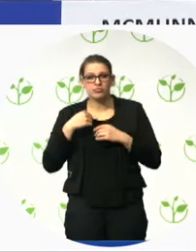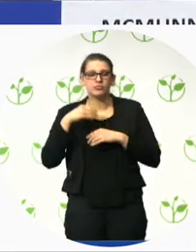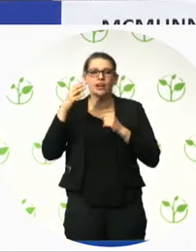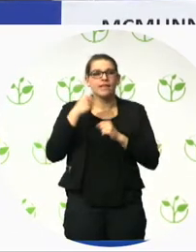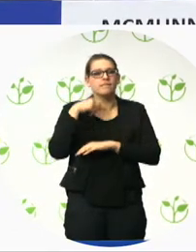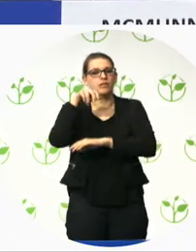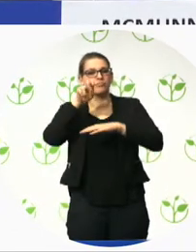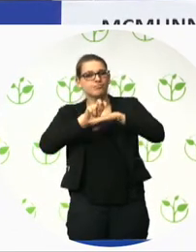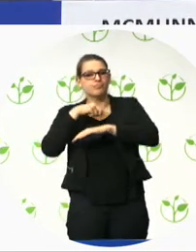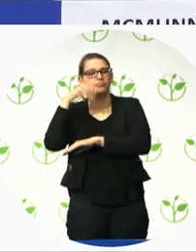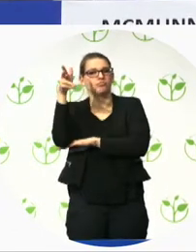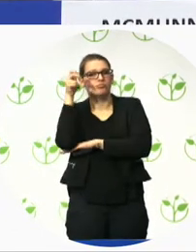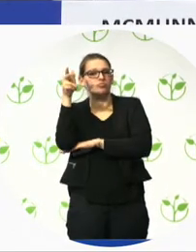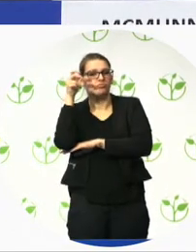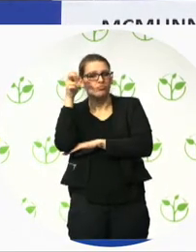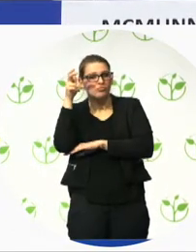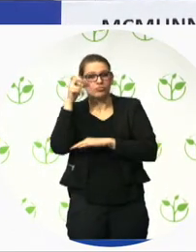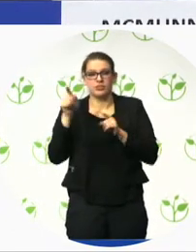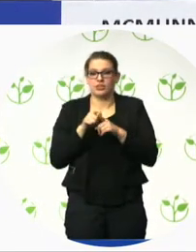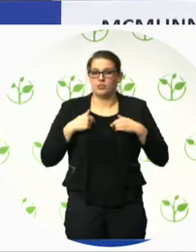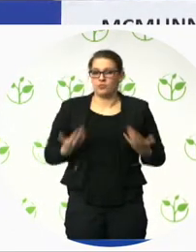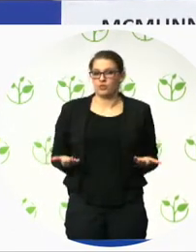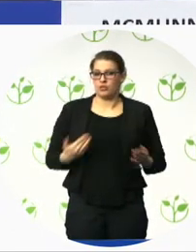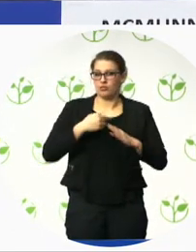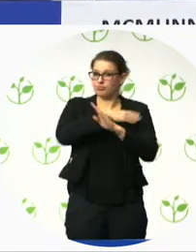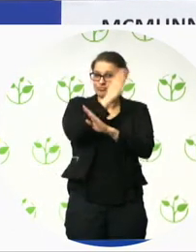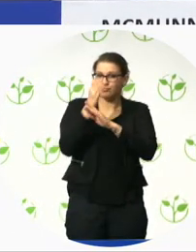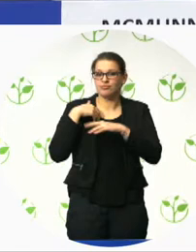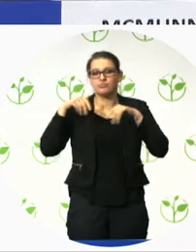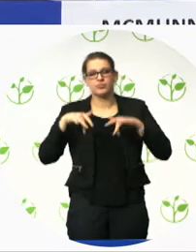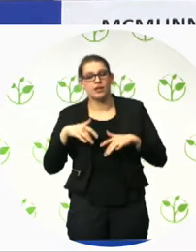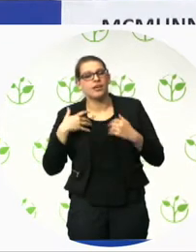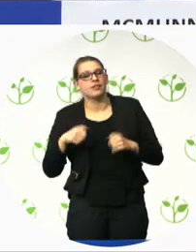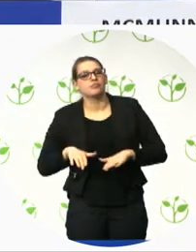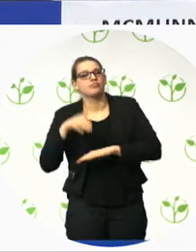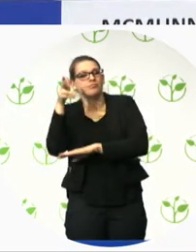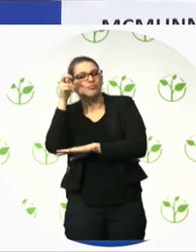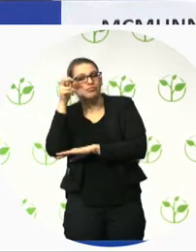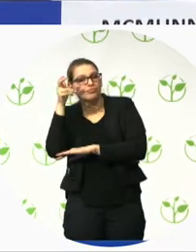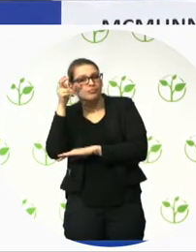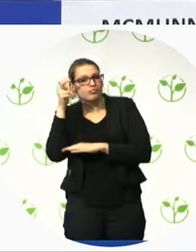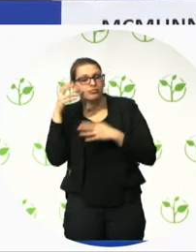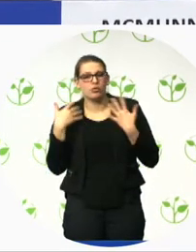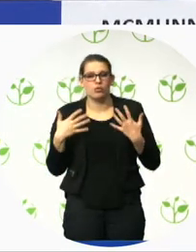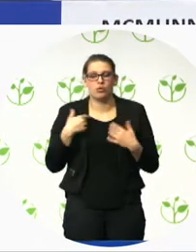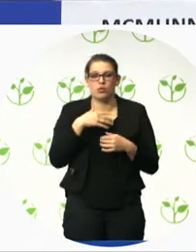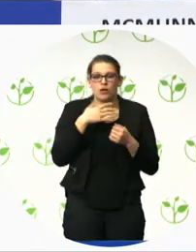story. Because one of them actually isn't even in it, but it occurred to me yesterday as I was listening to other presentations, what is important.